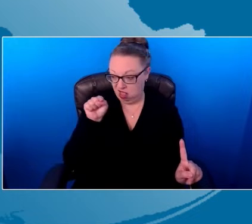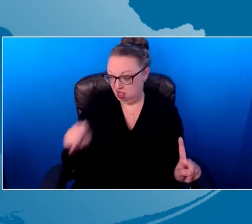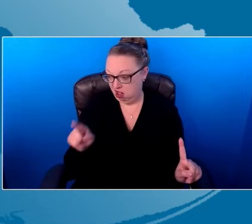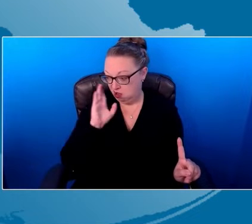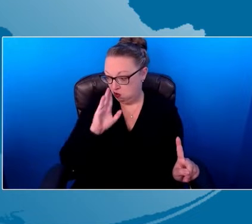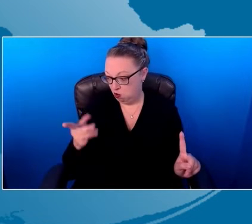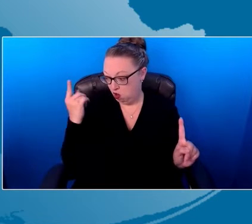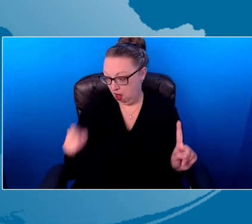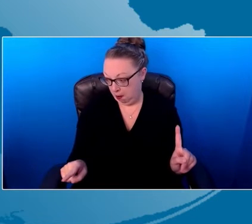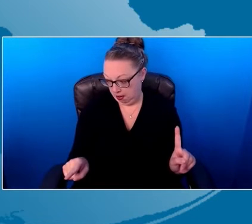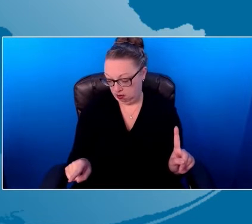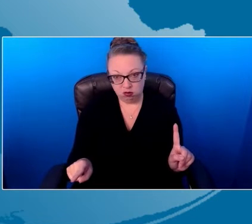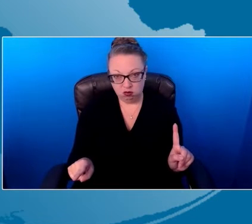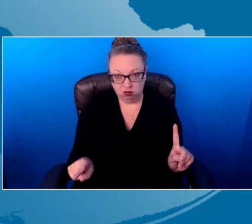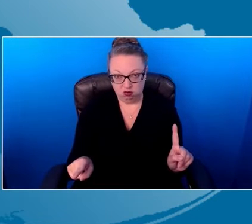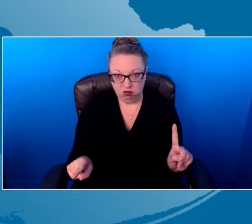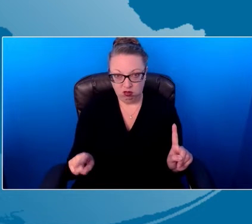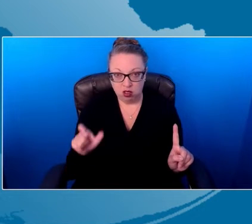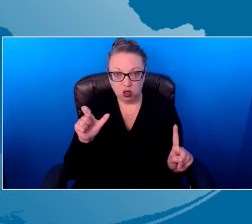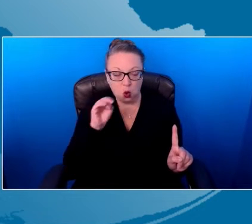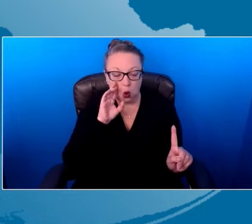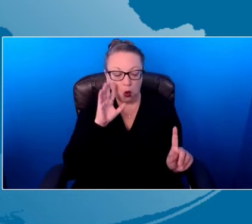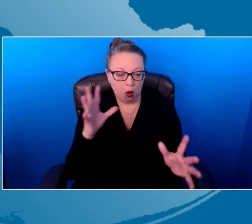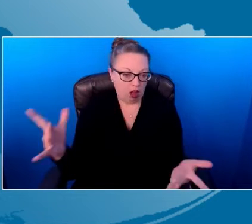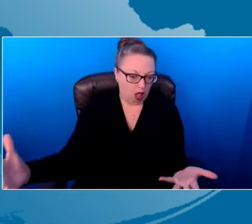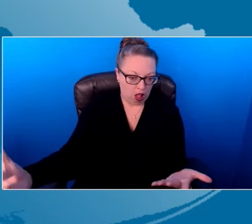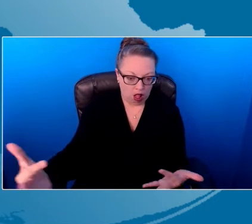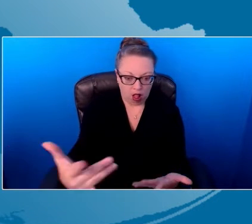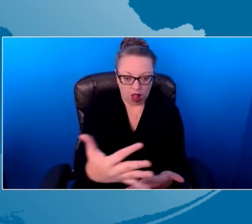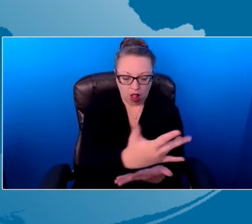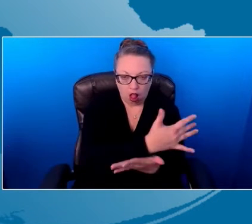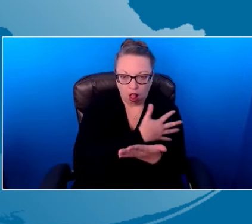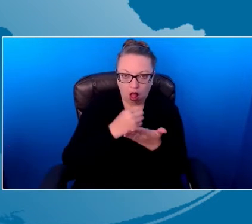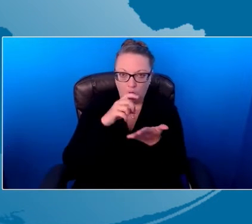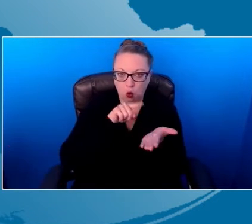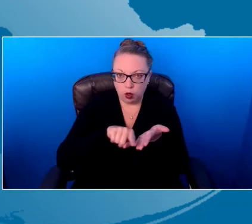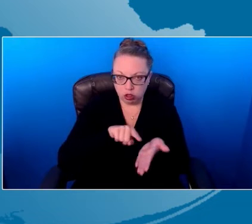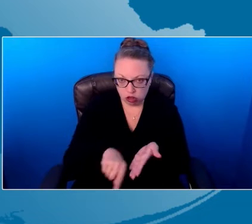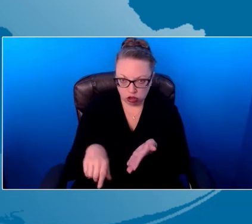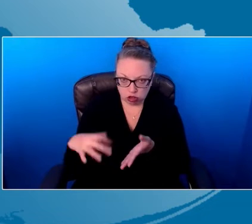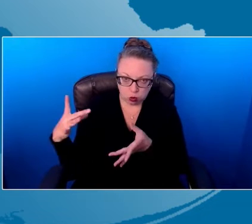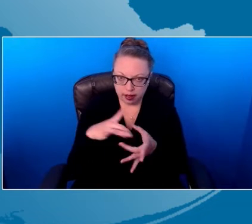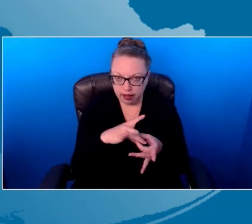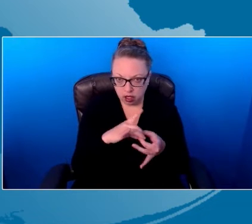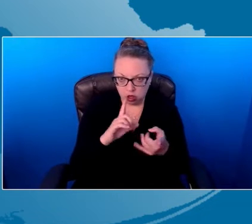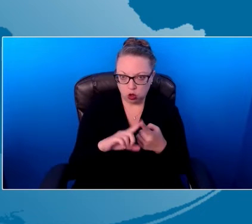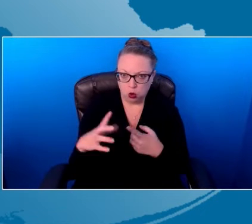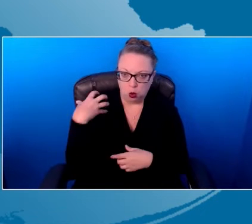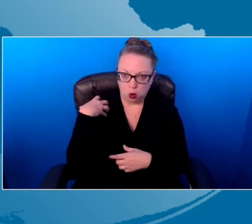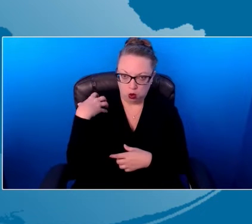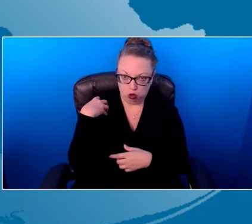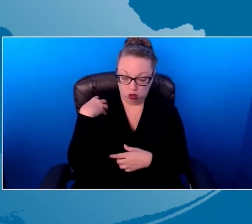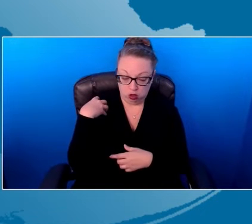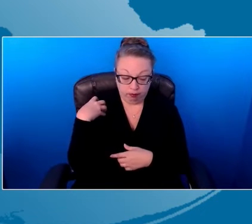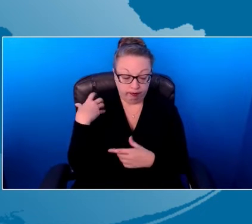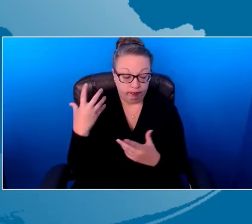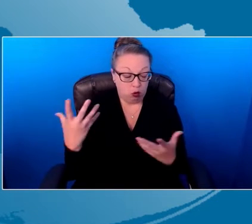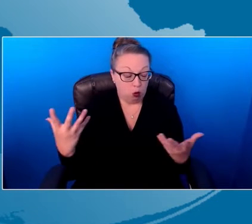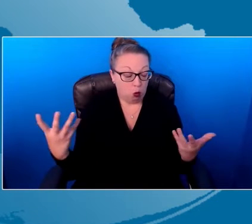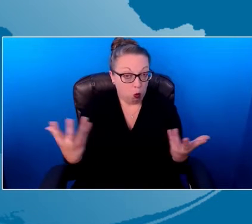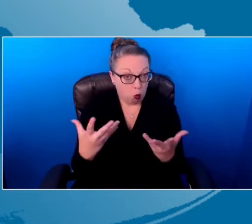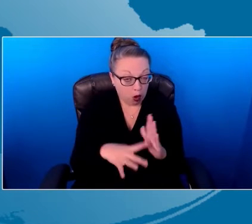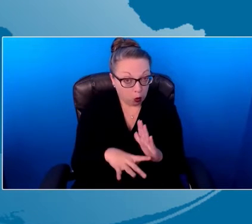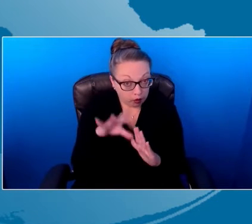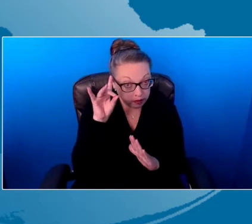when we looked at the research literature across fields related to coaching was that these five characteristics were always